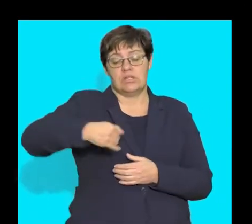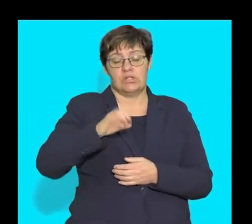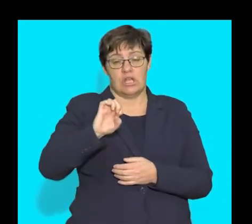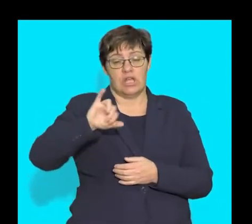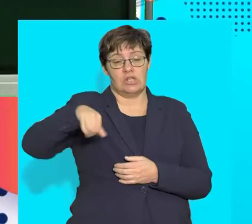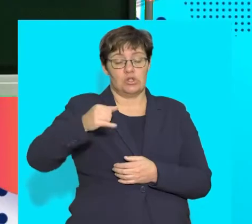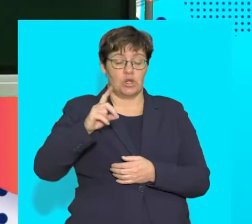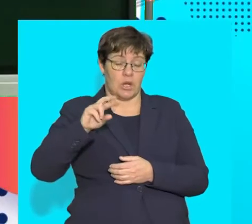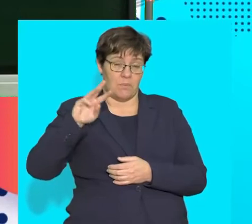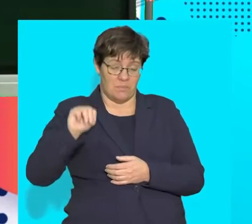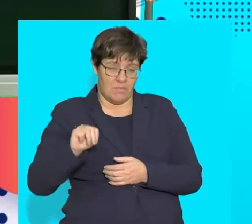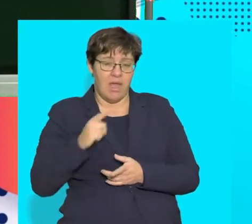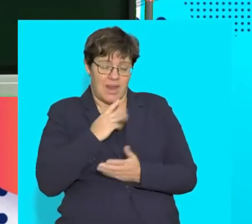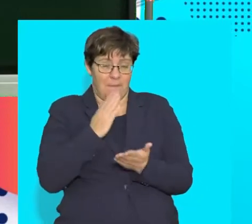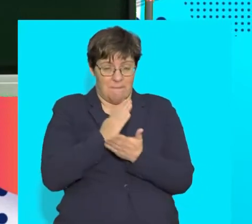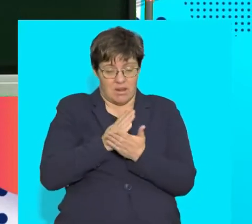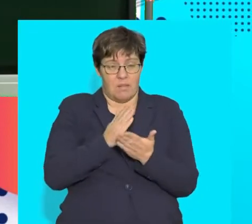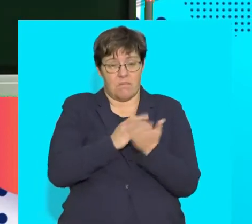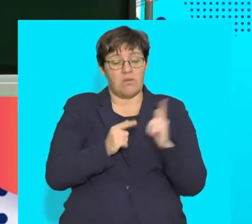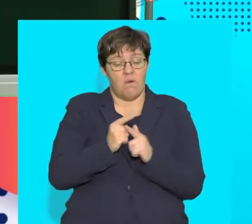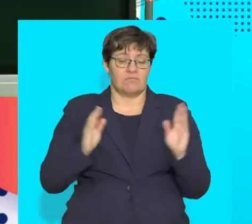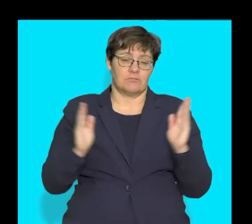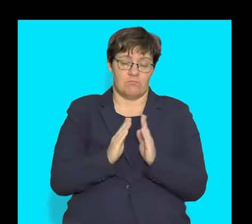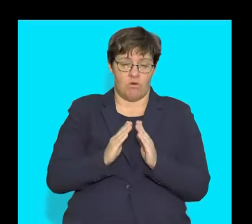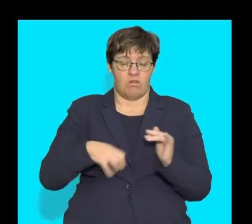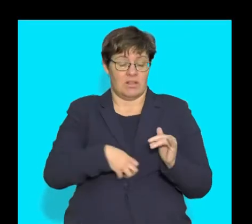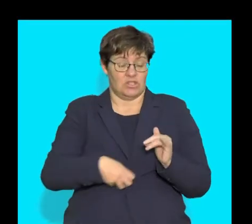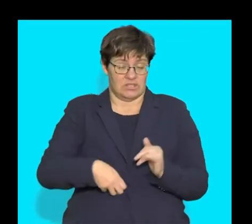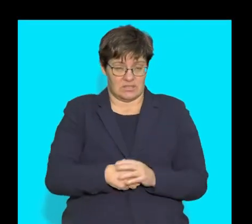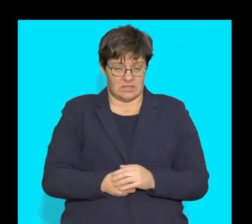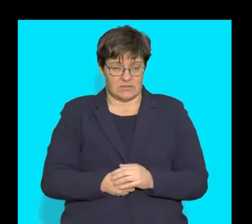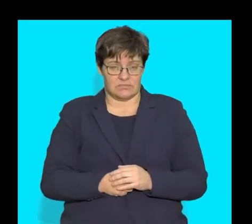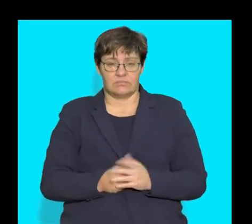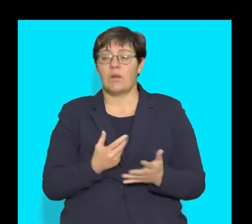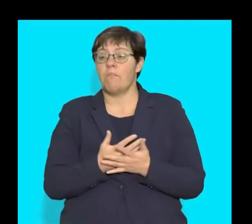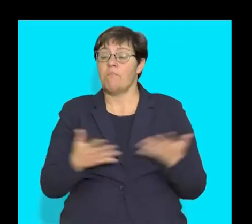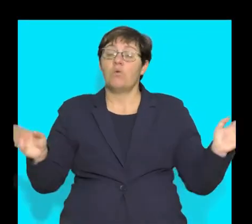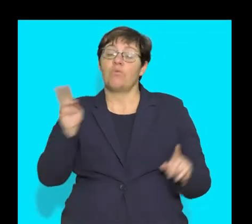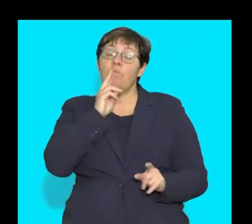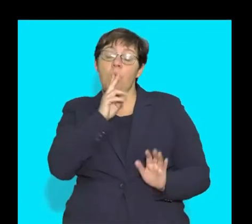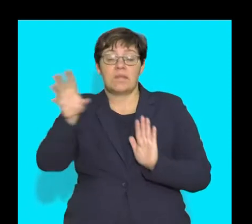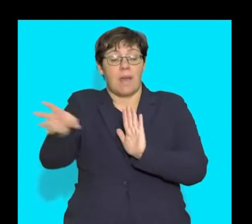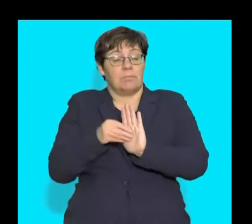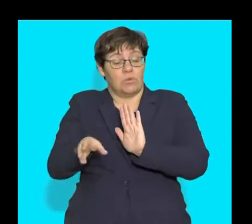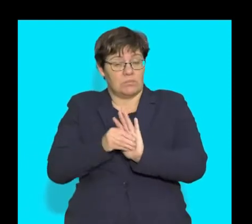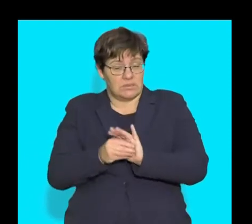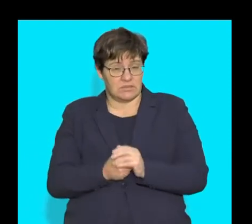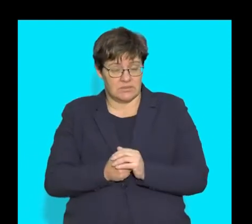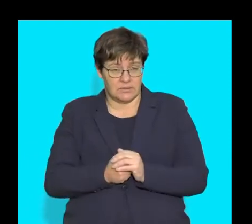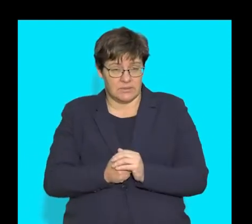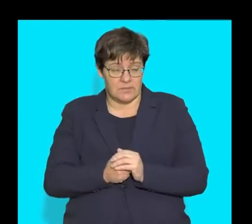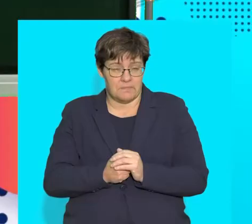middle part of the small intestine. Absorbs most of the water. And guys,